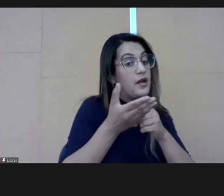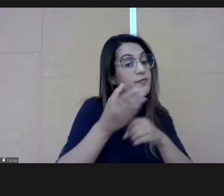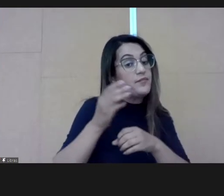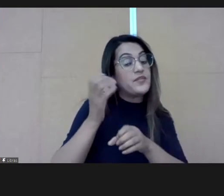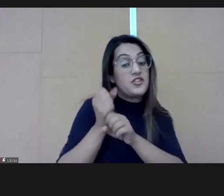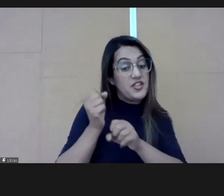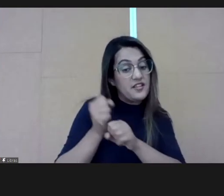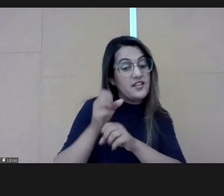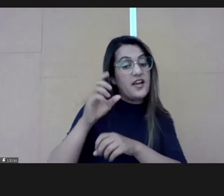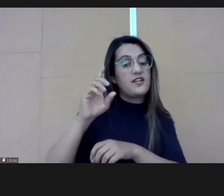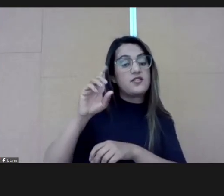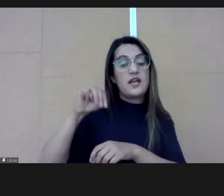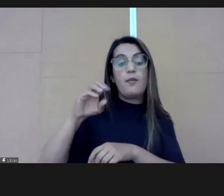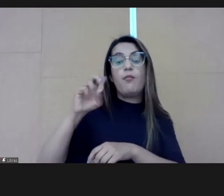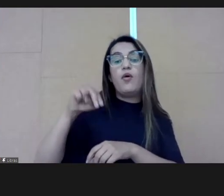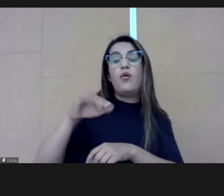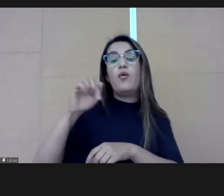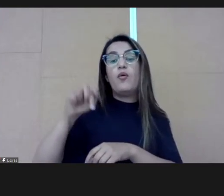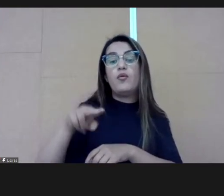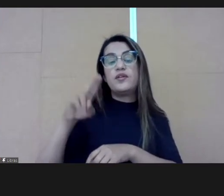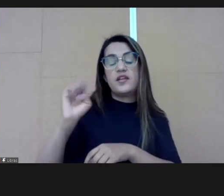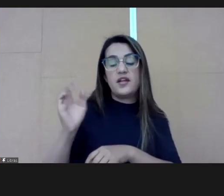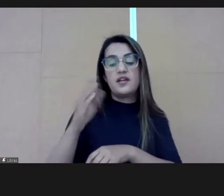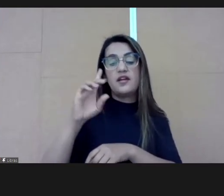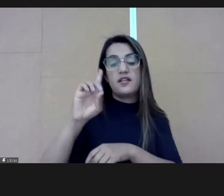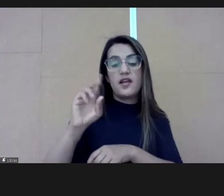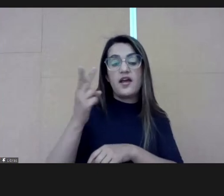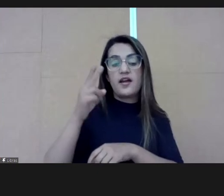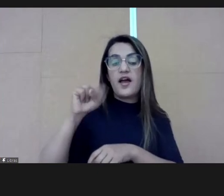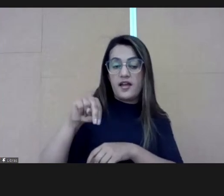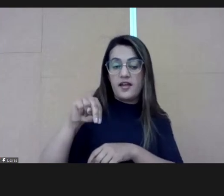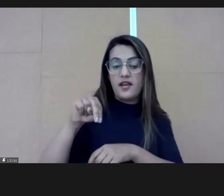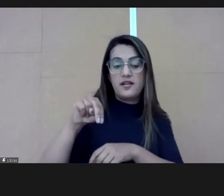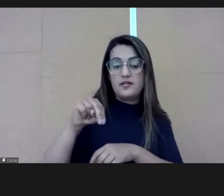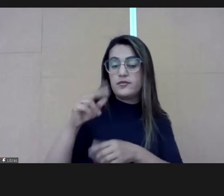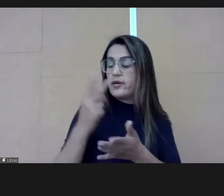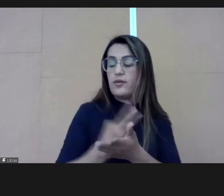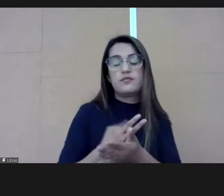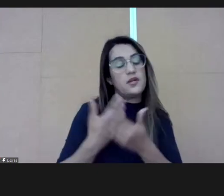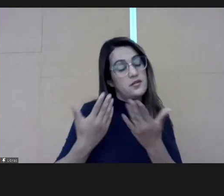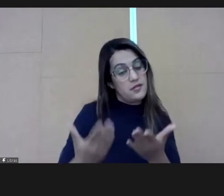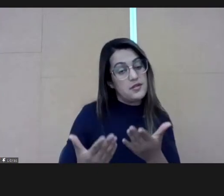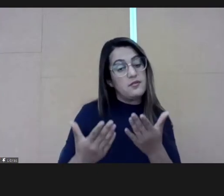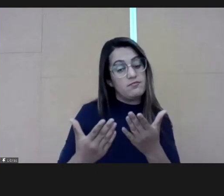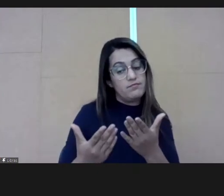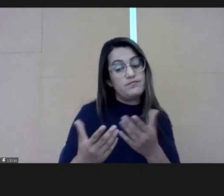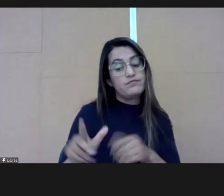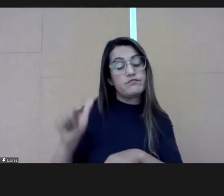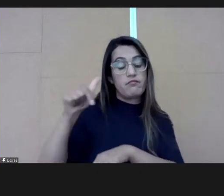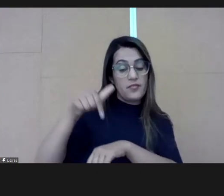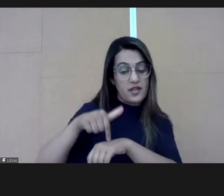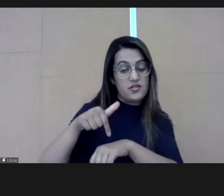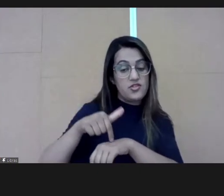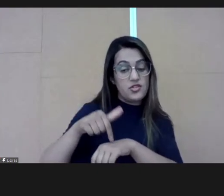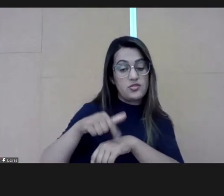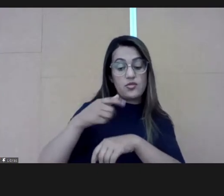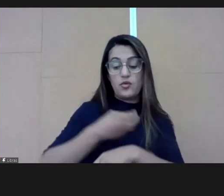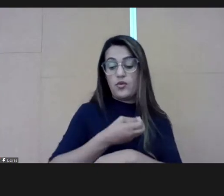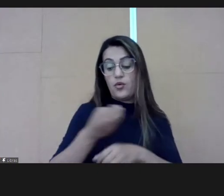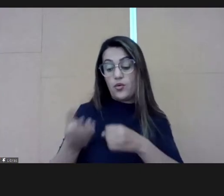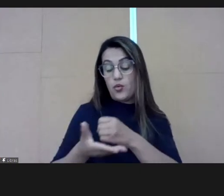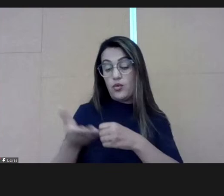We had some data. And in the end, we saw that it didn't work.